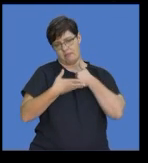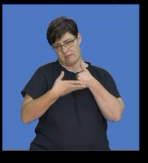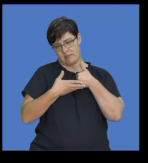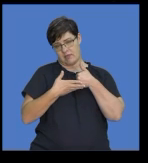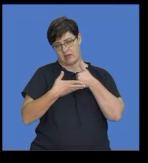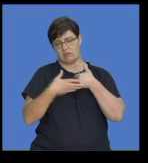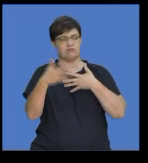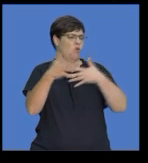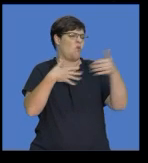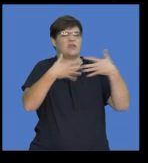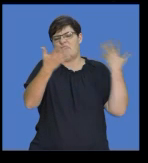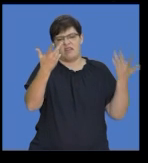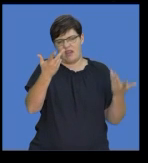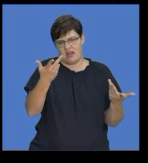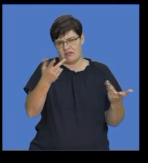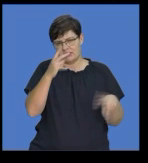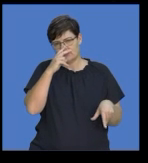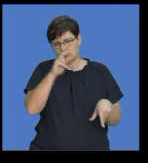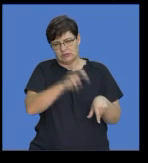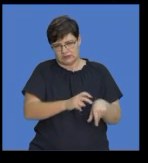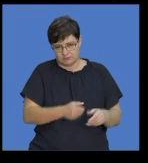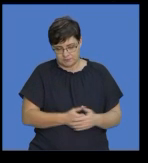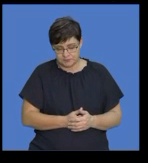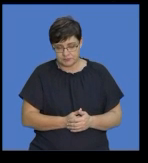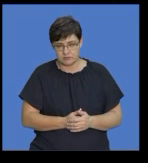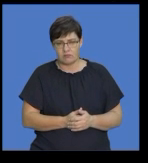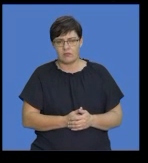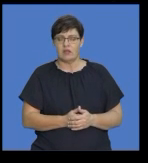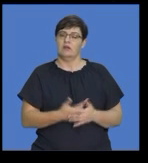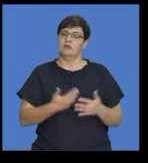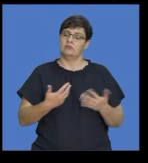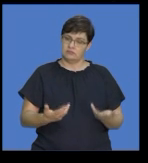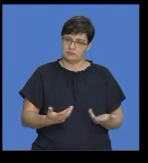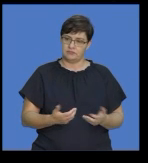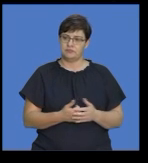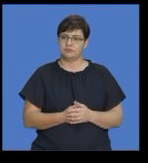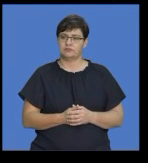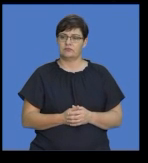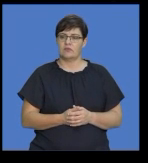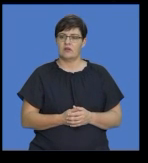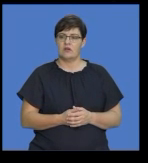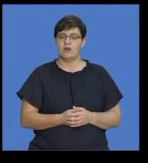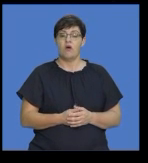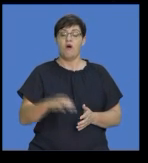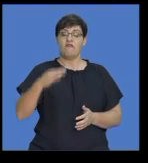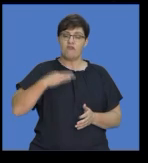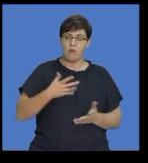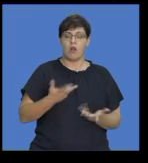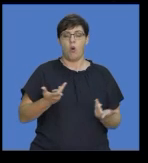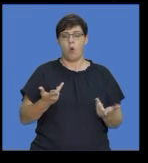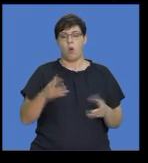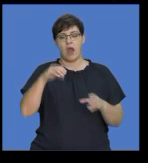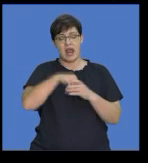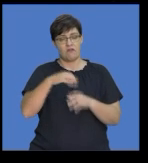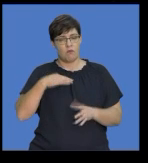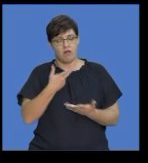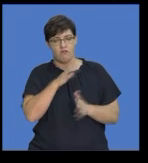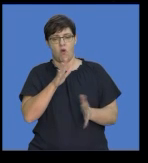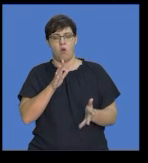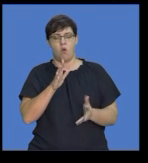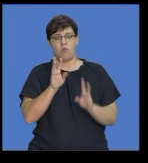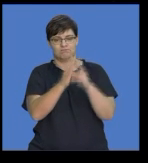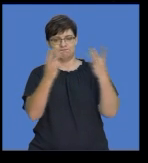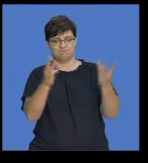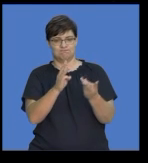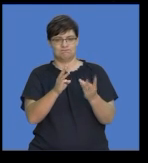in whatever it is that you may have been involved in. Then you get the formal or the informal letter to the press.